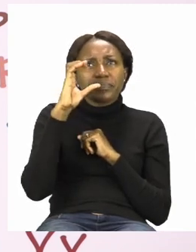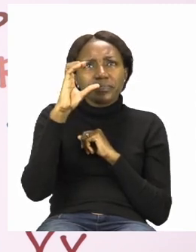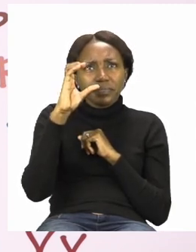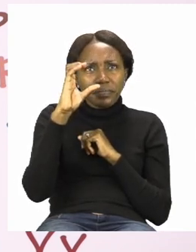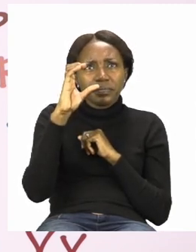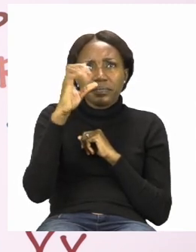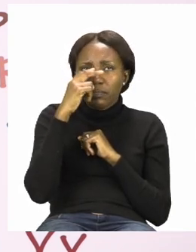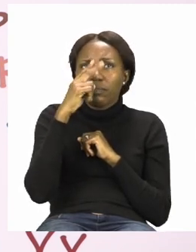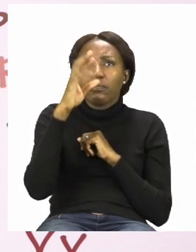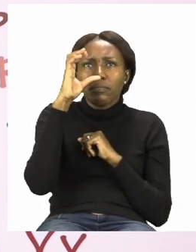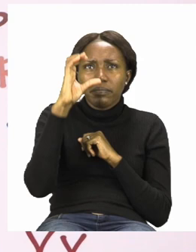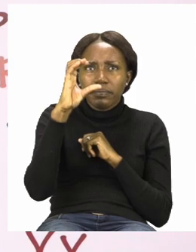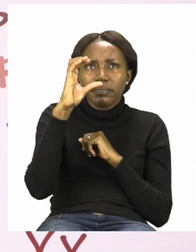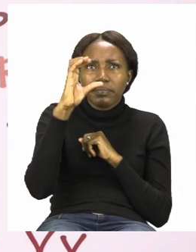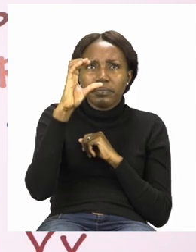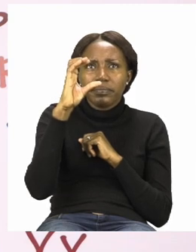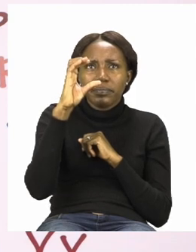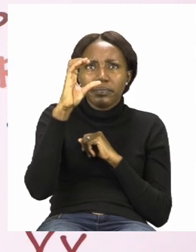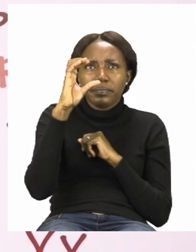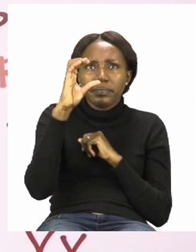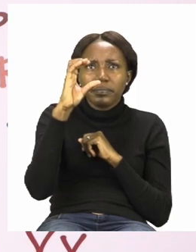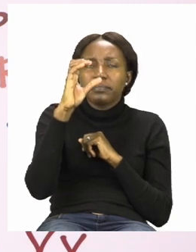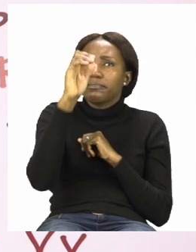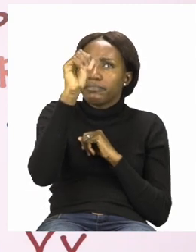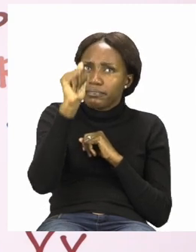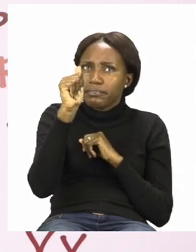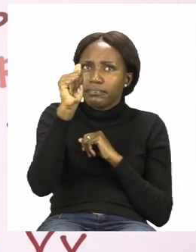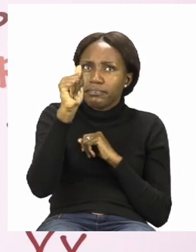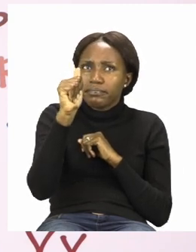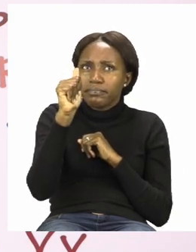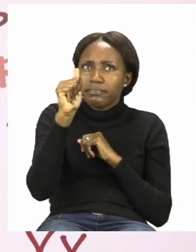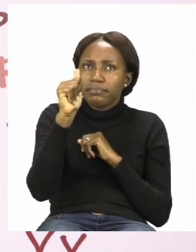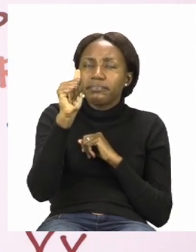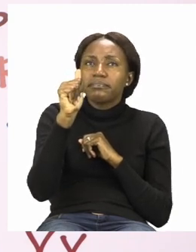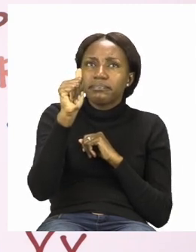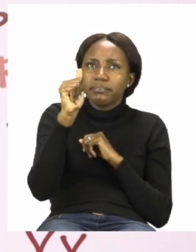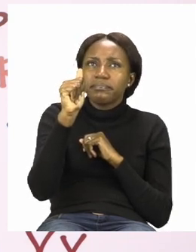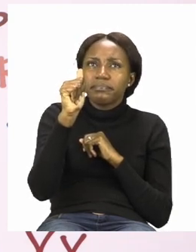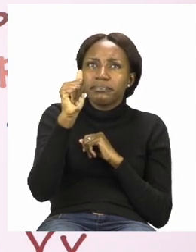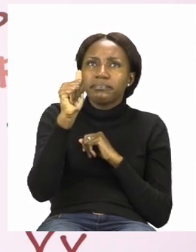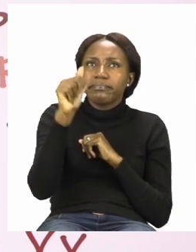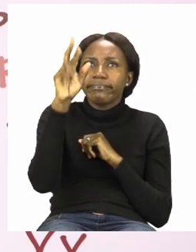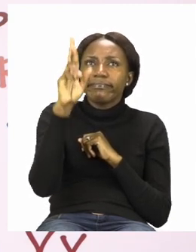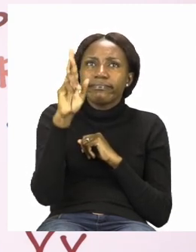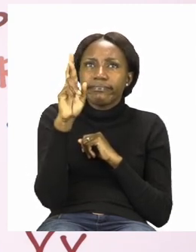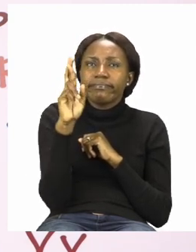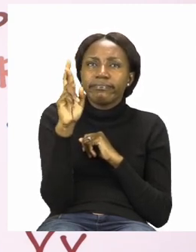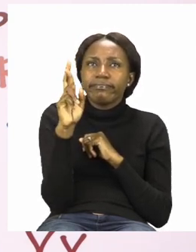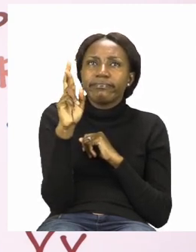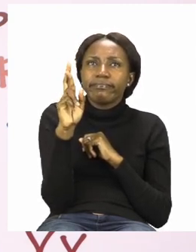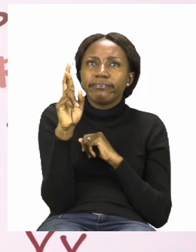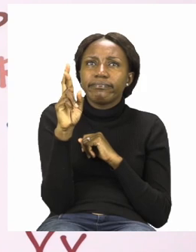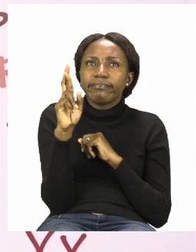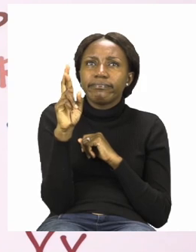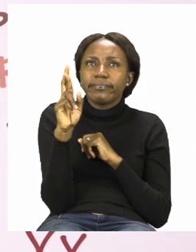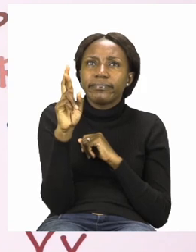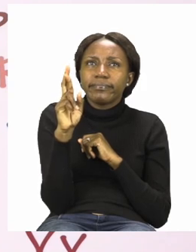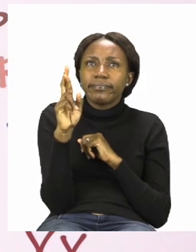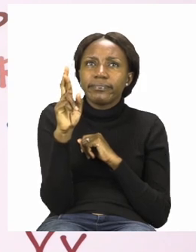I found one. then we want the a and it's there and then the r